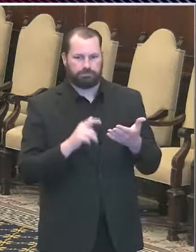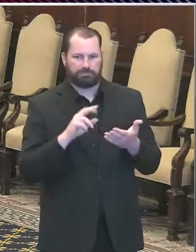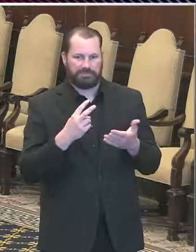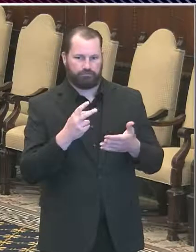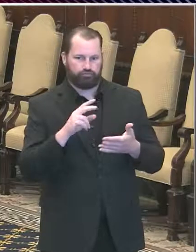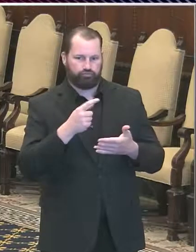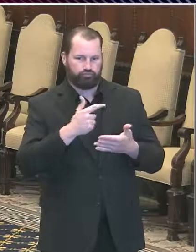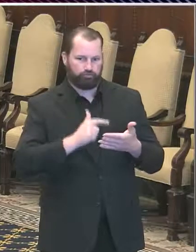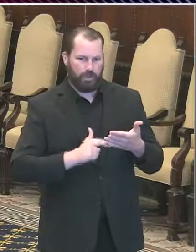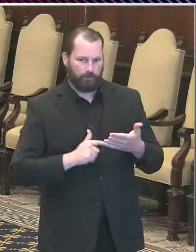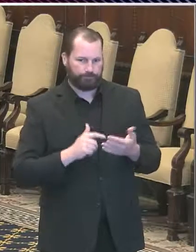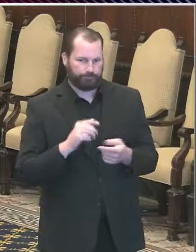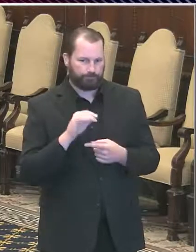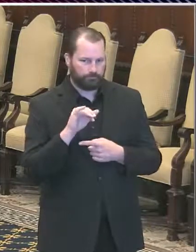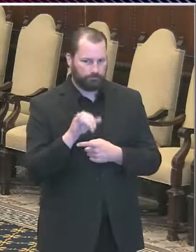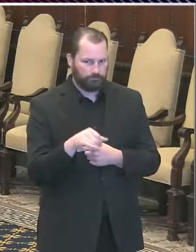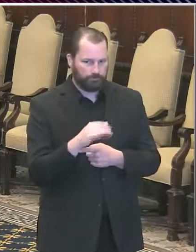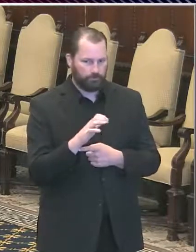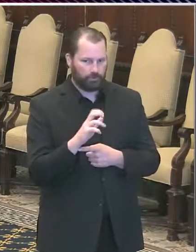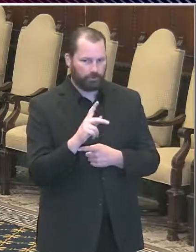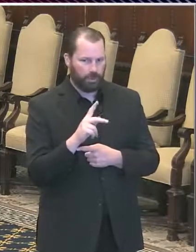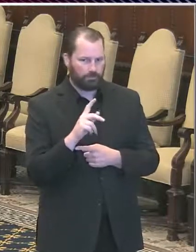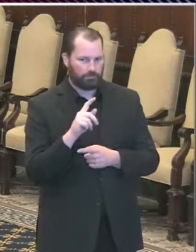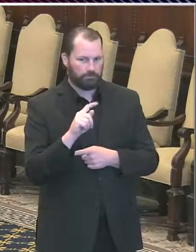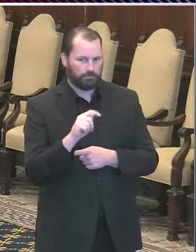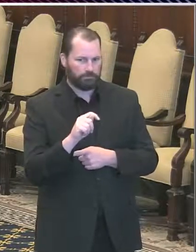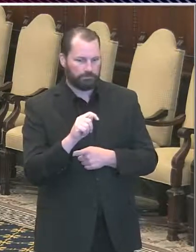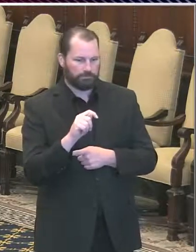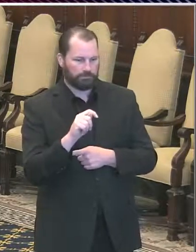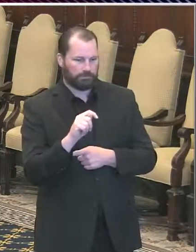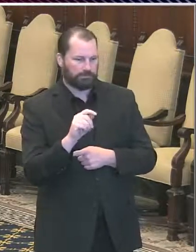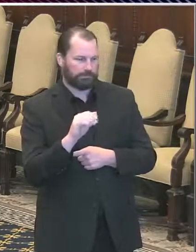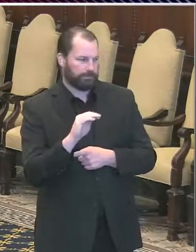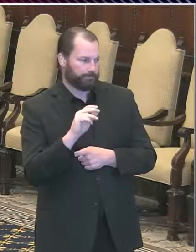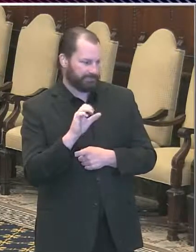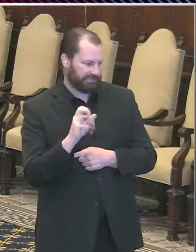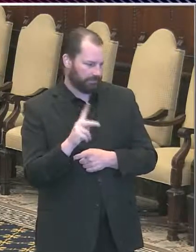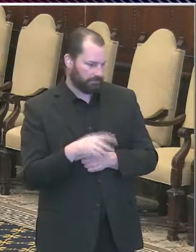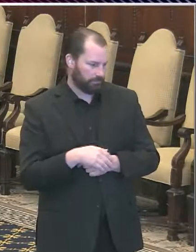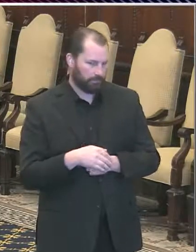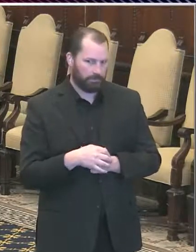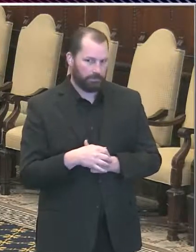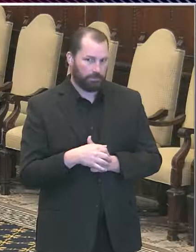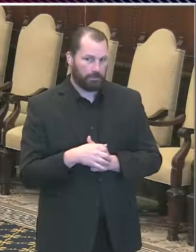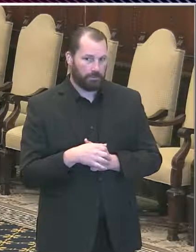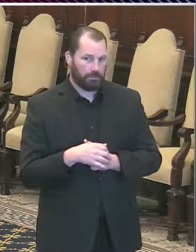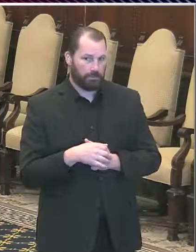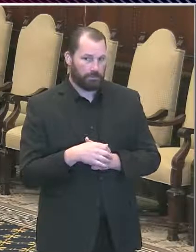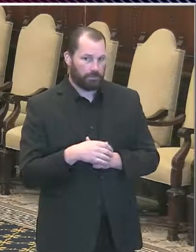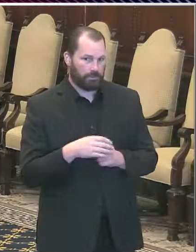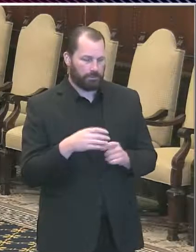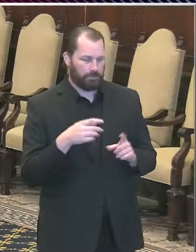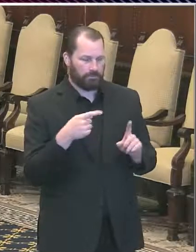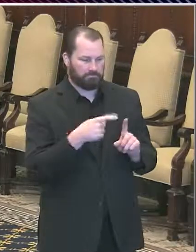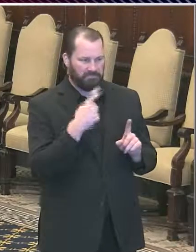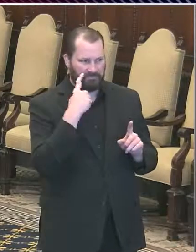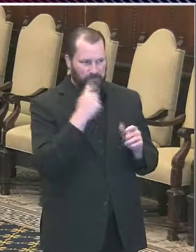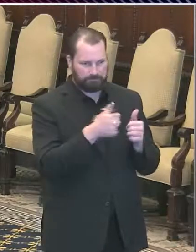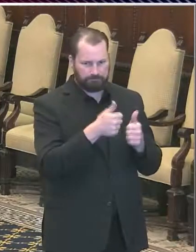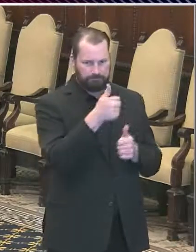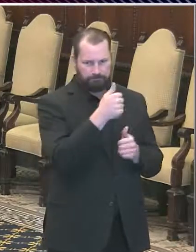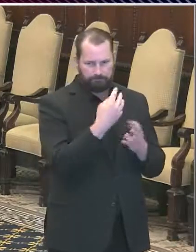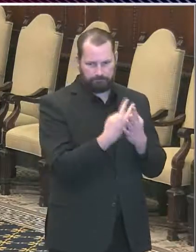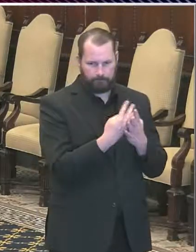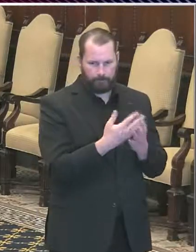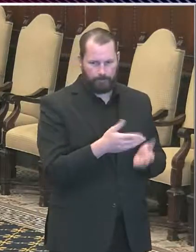Metro yes I think this is for the Commissioner Carney last month I believe you reported